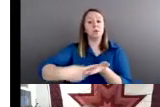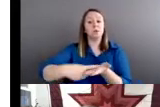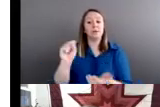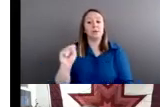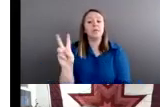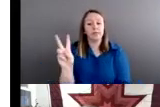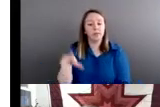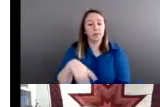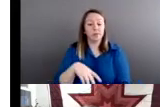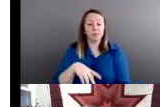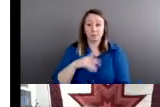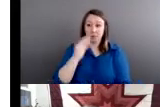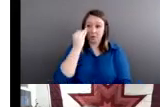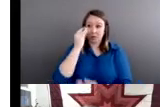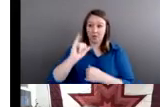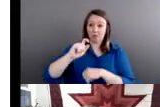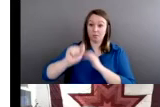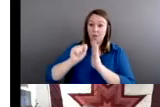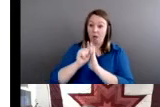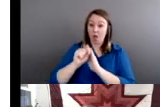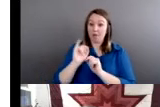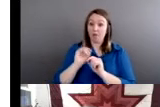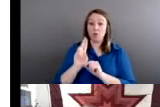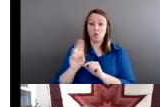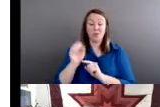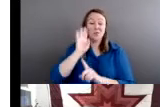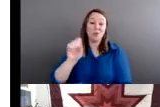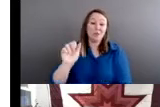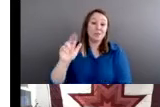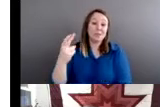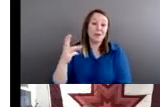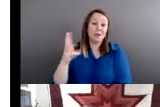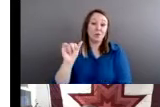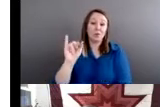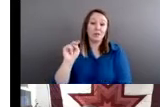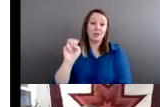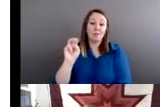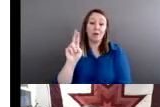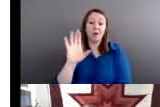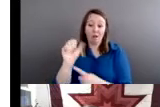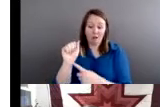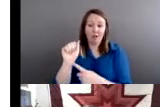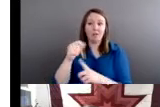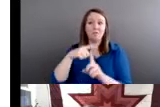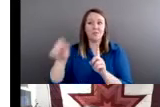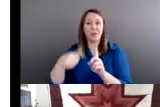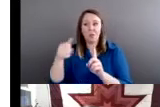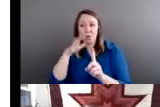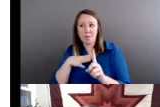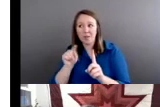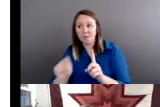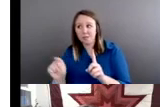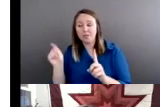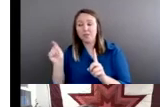period in the United States, you know that Sarah Winnemucca and other women were